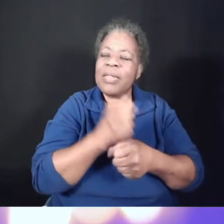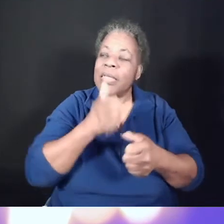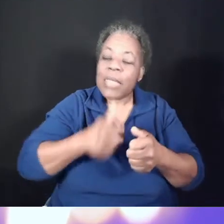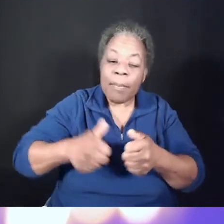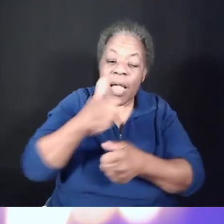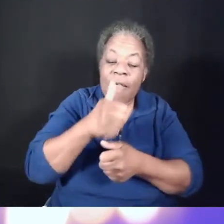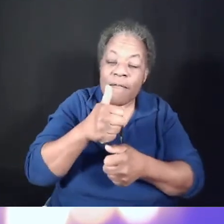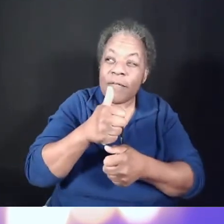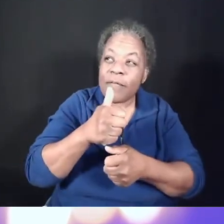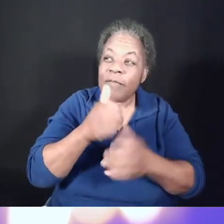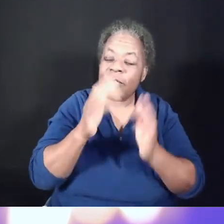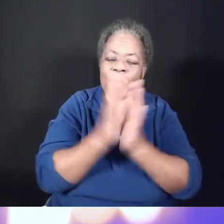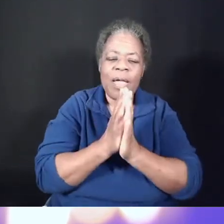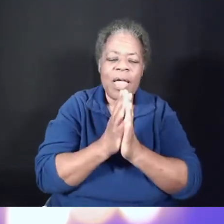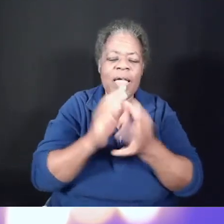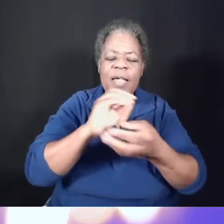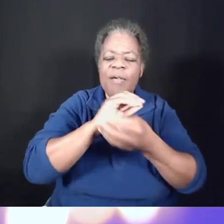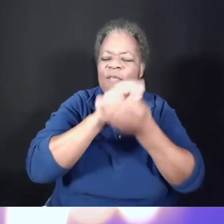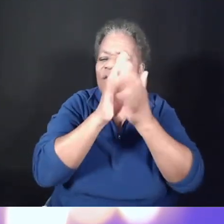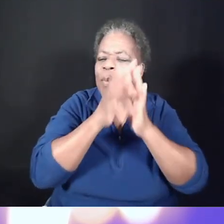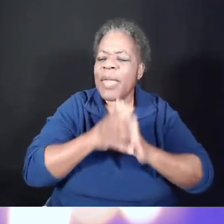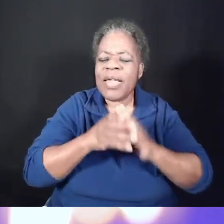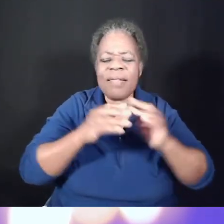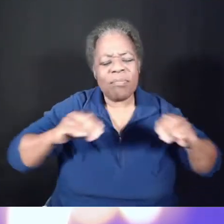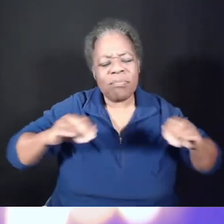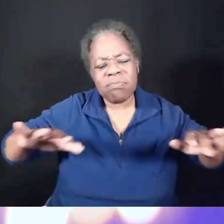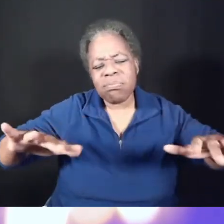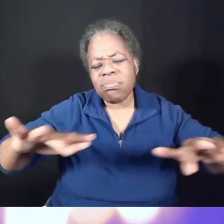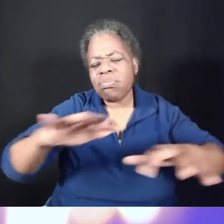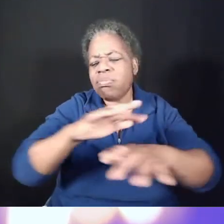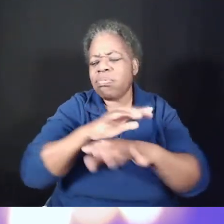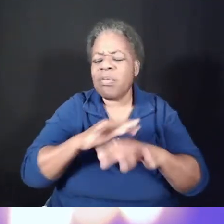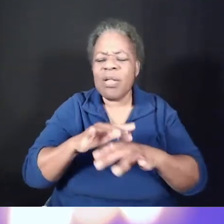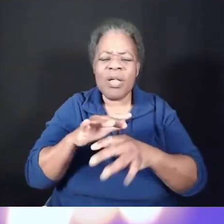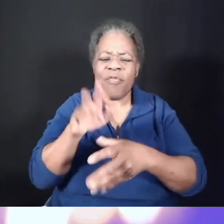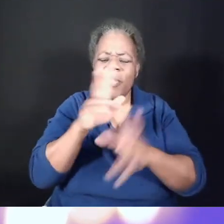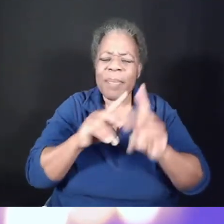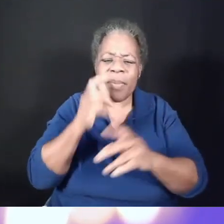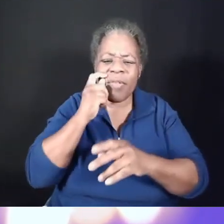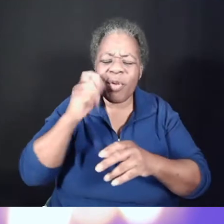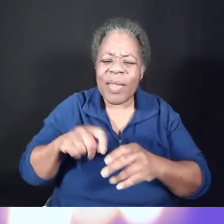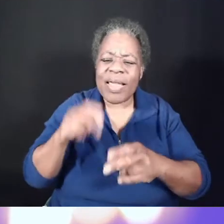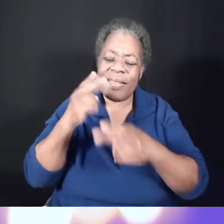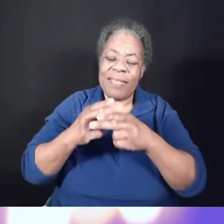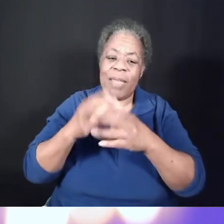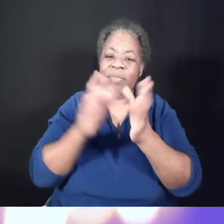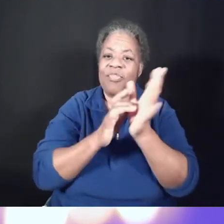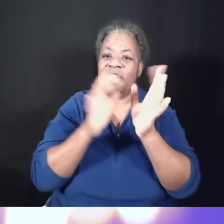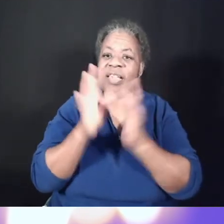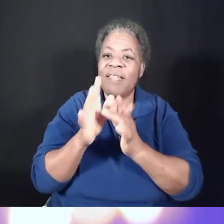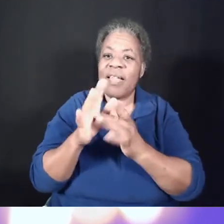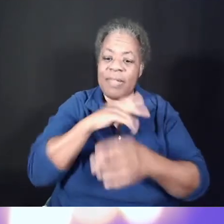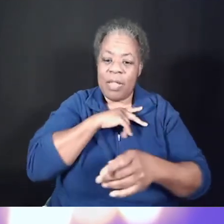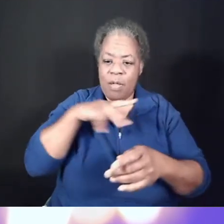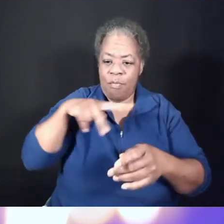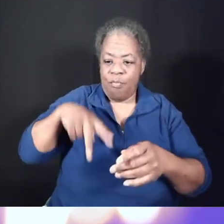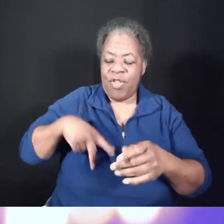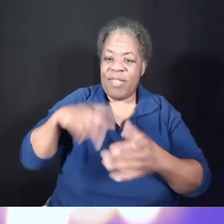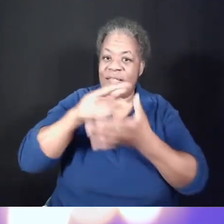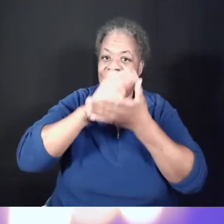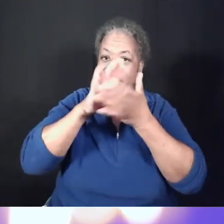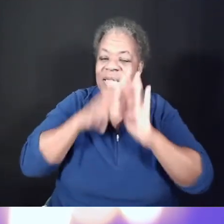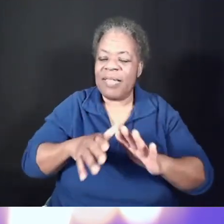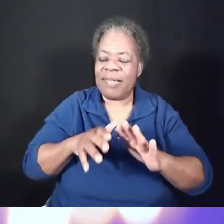we pray for peace for the people of Ukraine. We pray in the name of Jesus, the Prince of Peace. Amen.